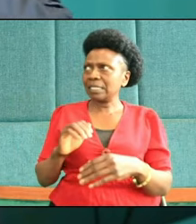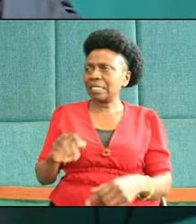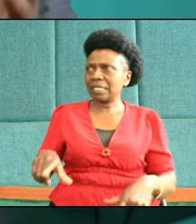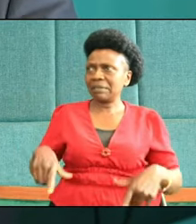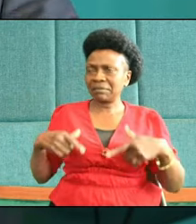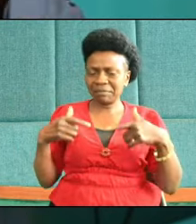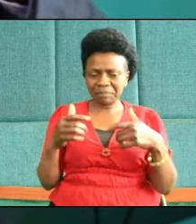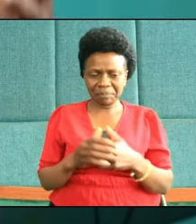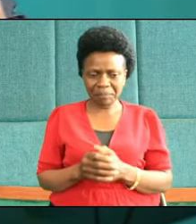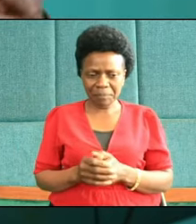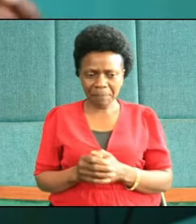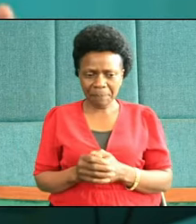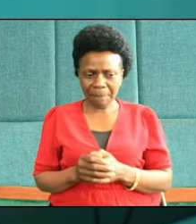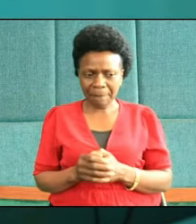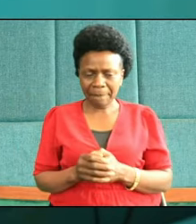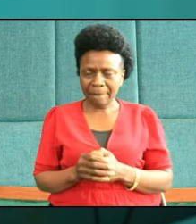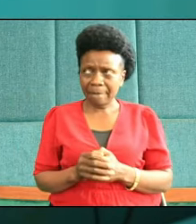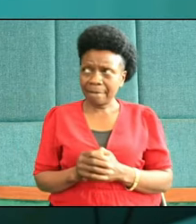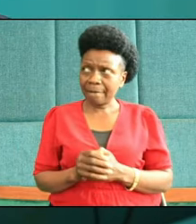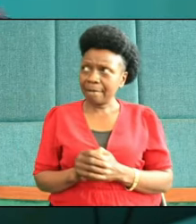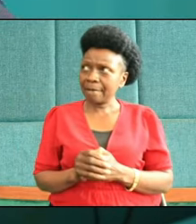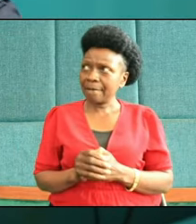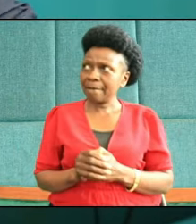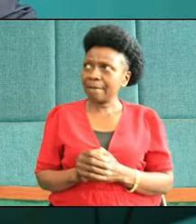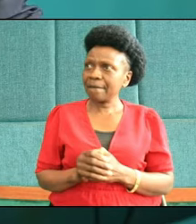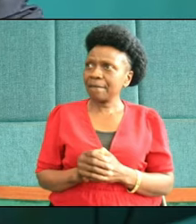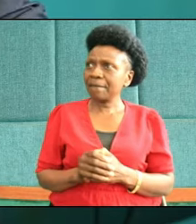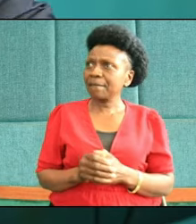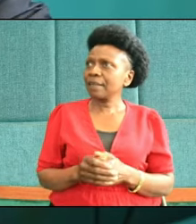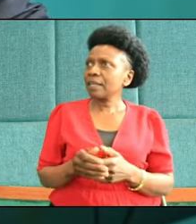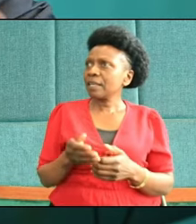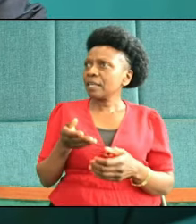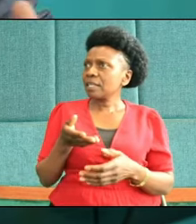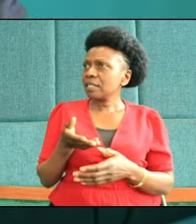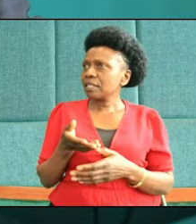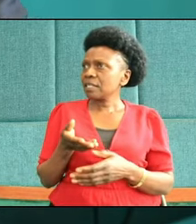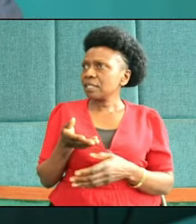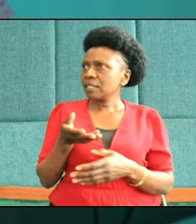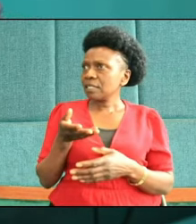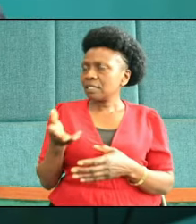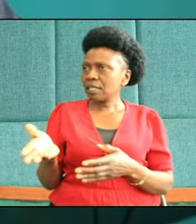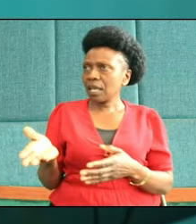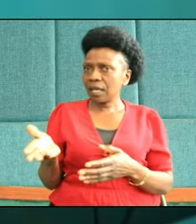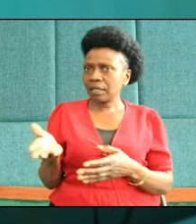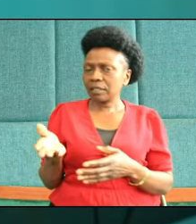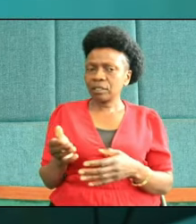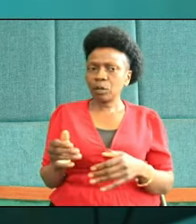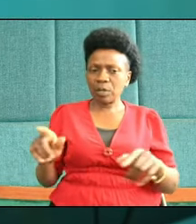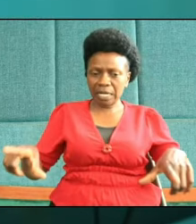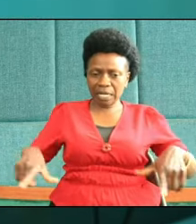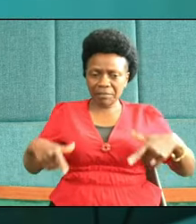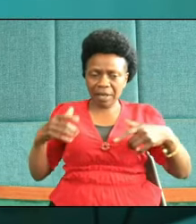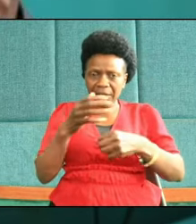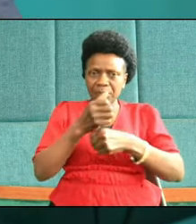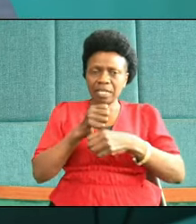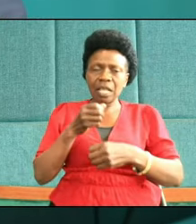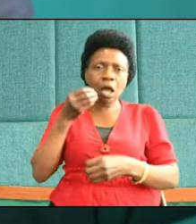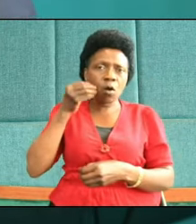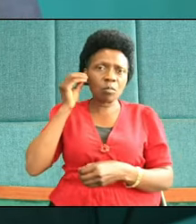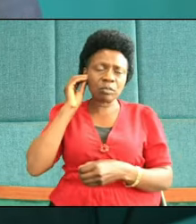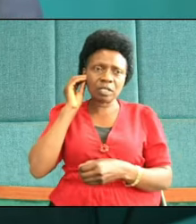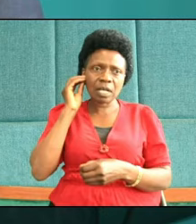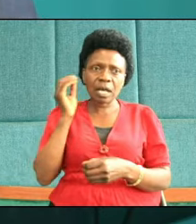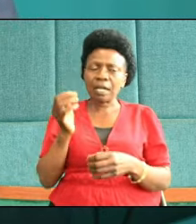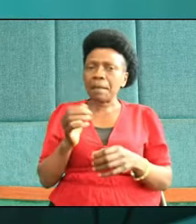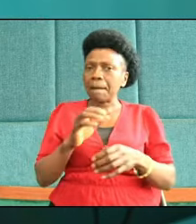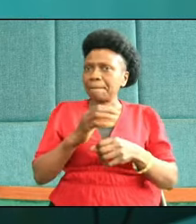They would secure the procure plots and make their homes and enjoy life after